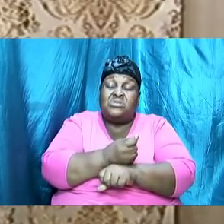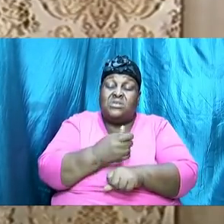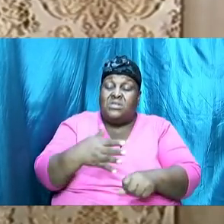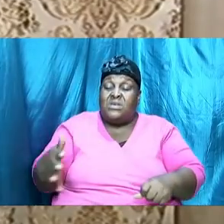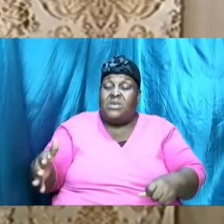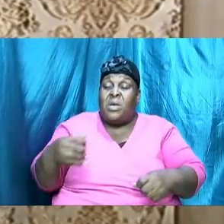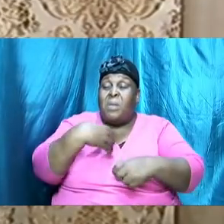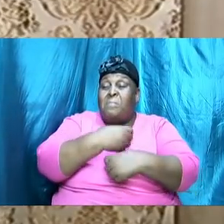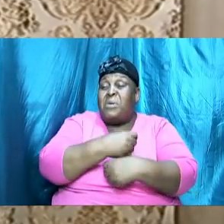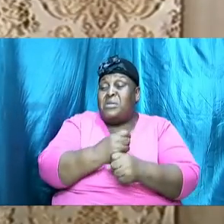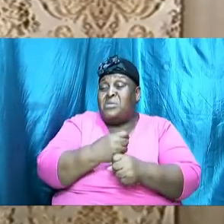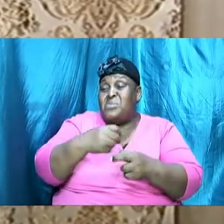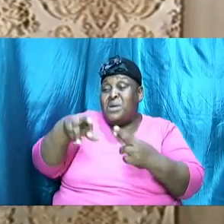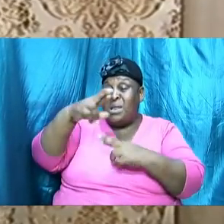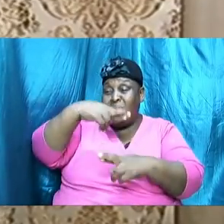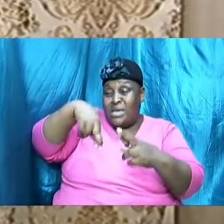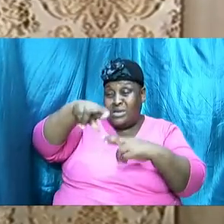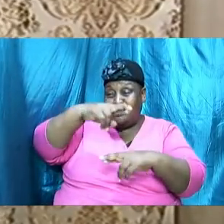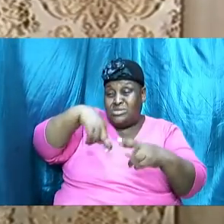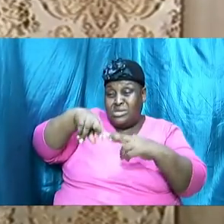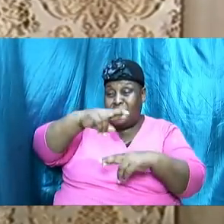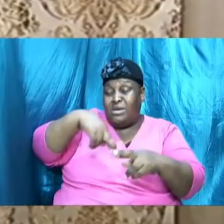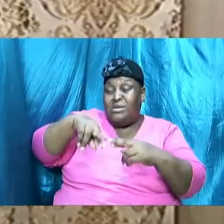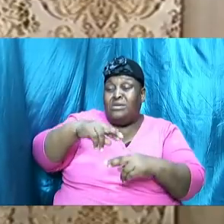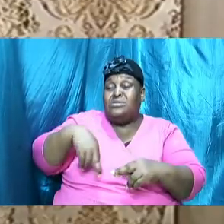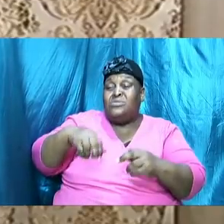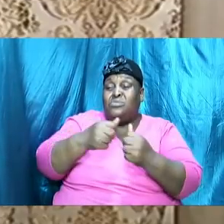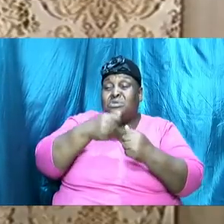caused the relationship to suffer